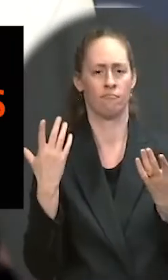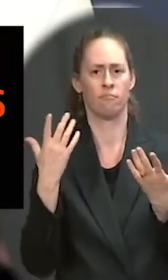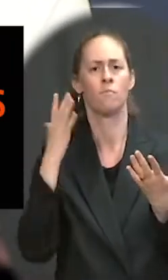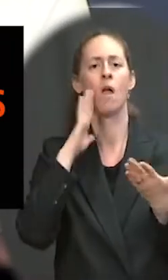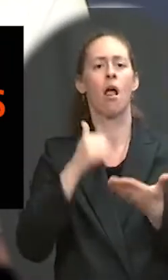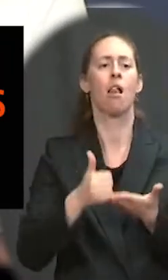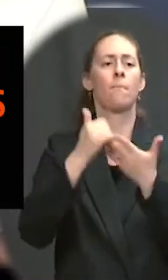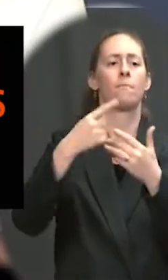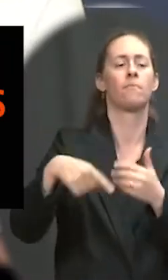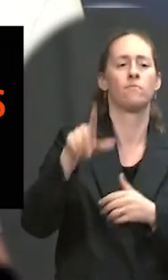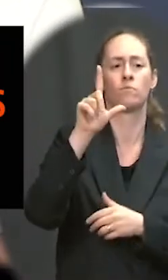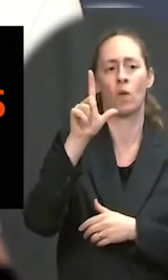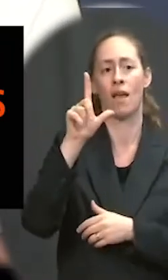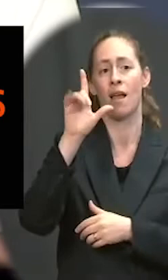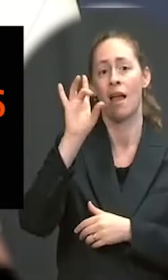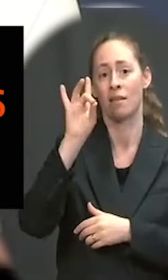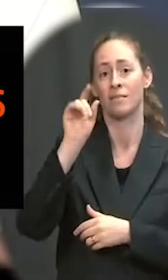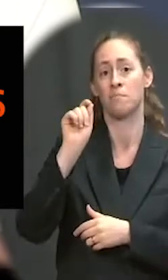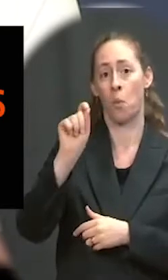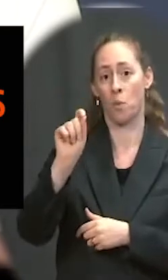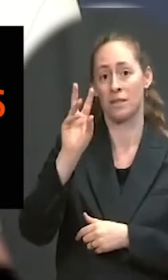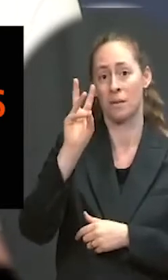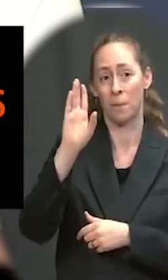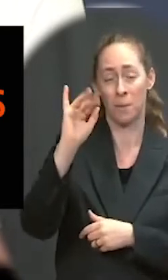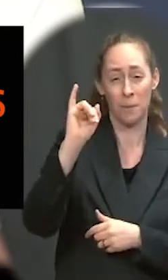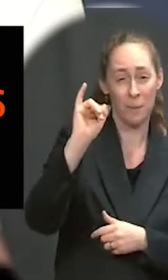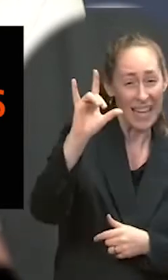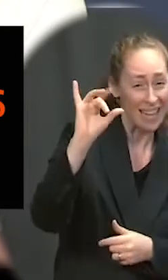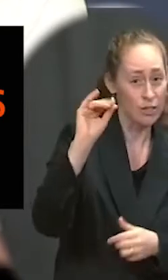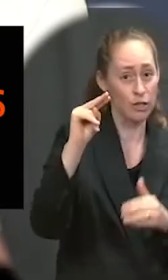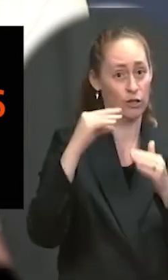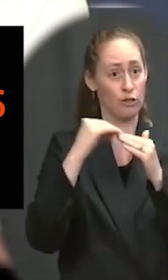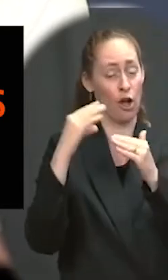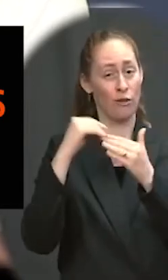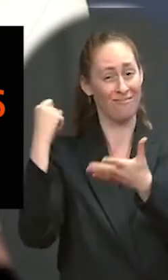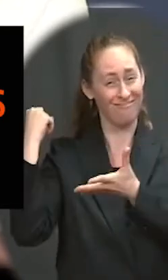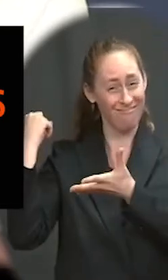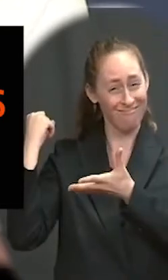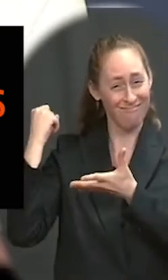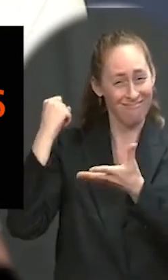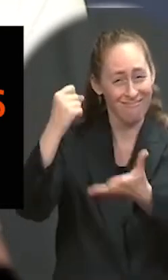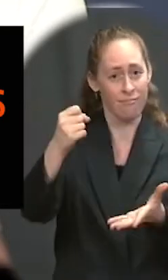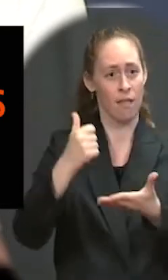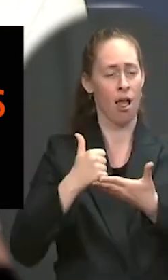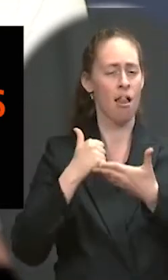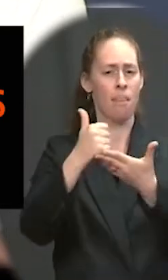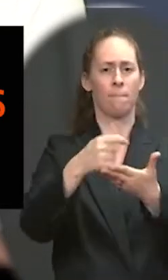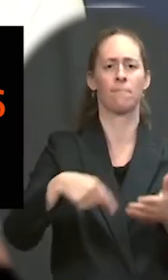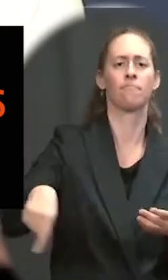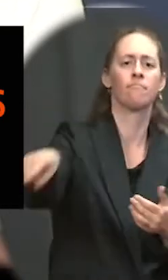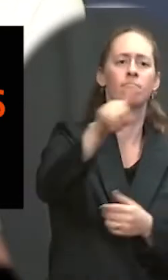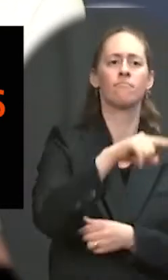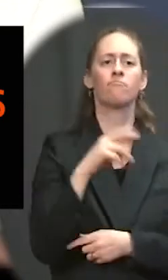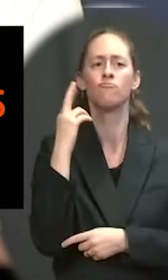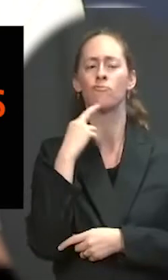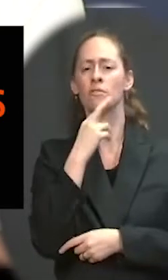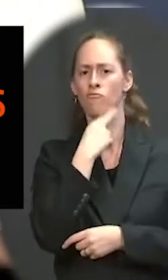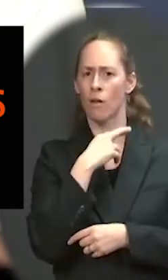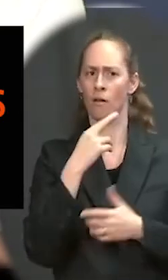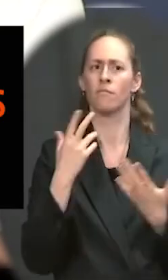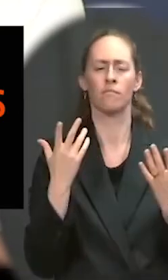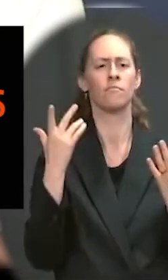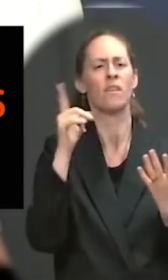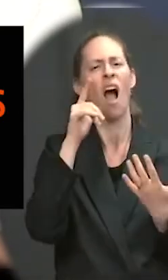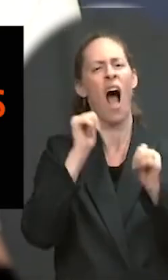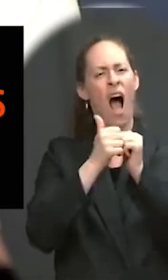relief to restaurants and food and beverage establishments and prioritizes those that are women-owned, veteran-owned, and owned by other